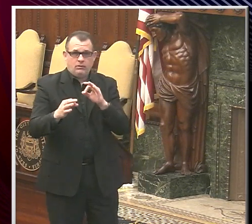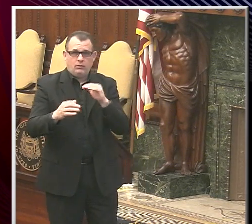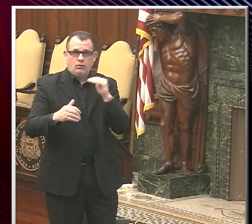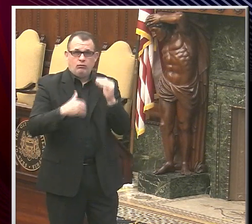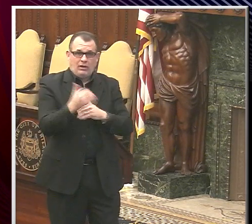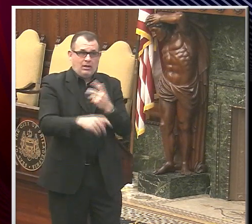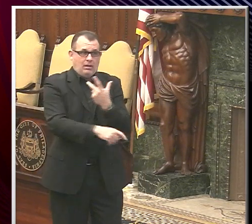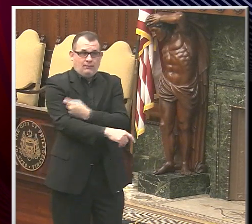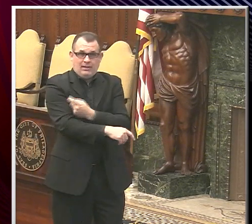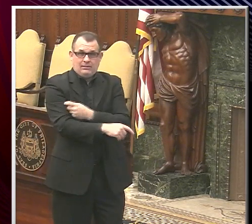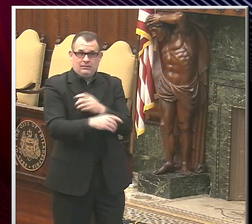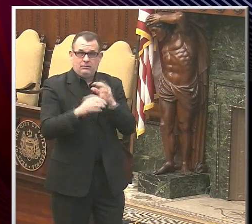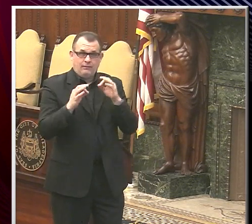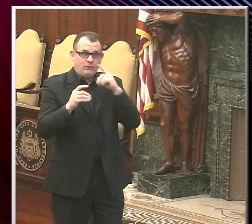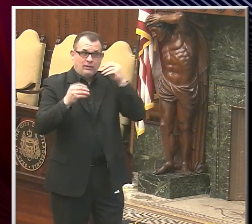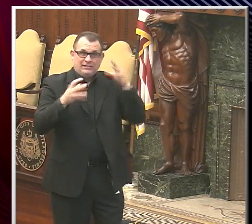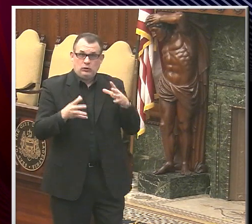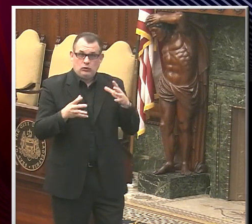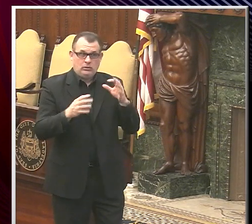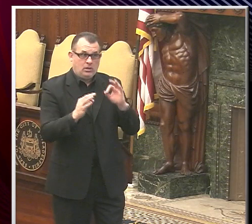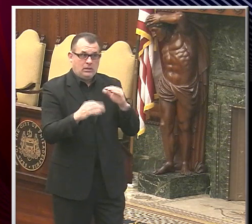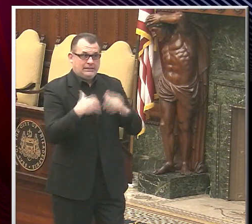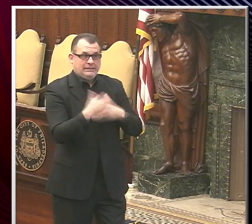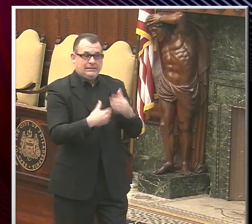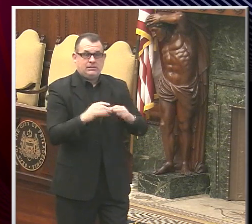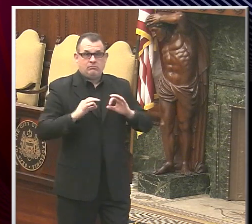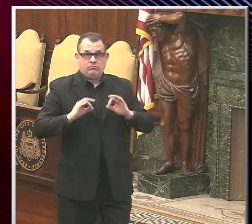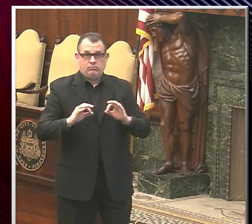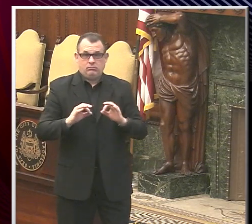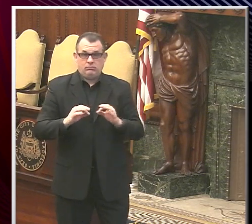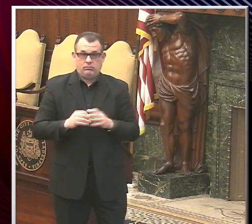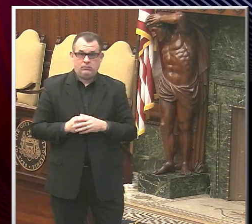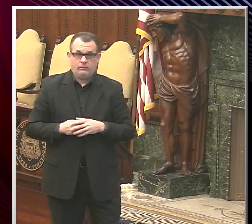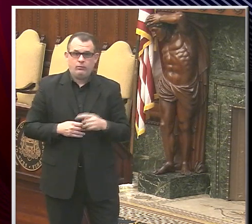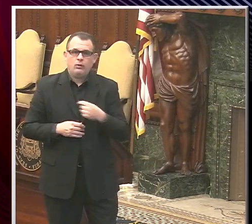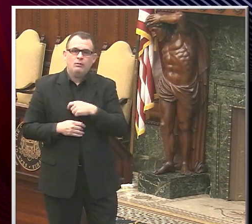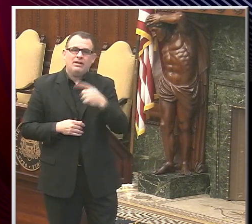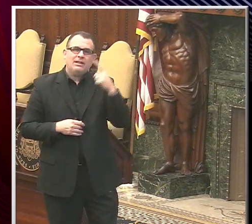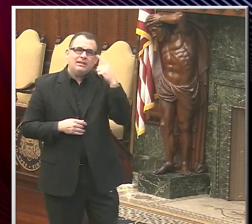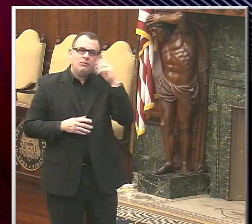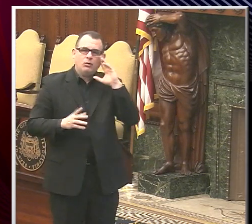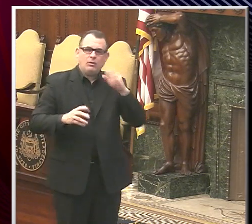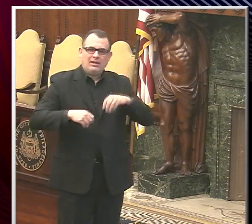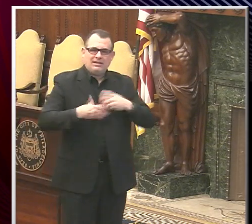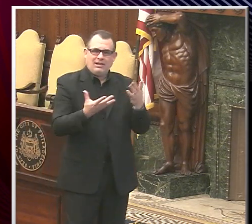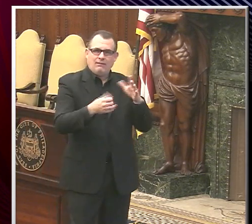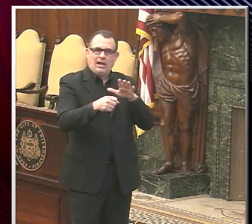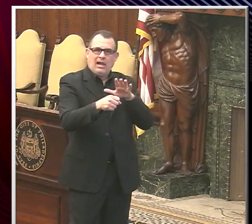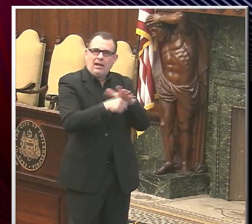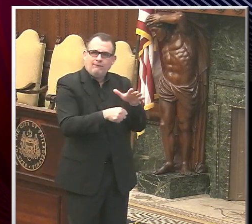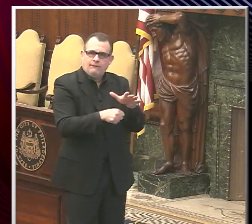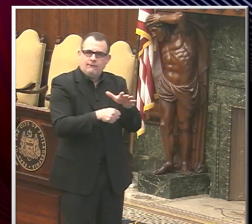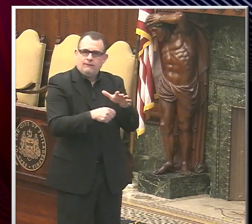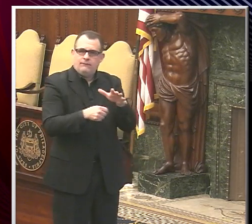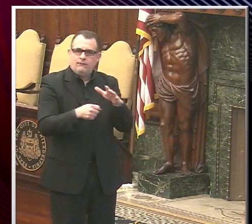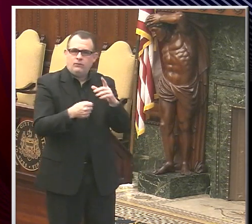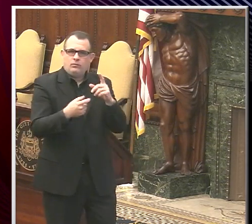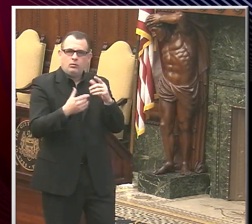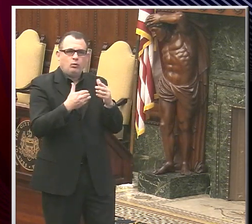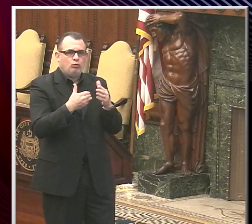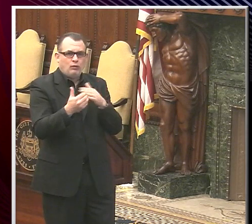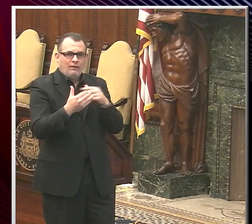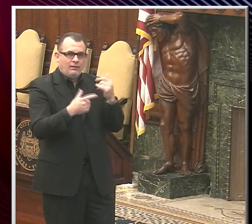for teachers will be? You know, I can say that we think we can supply them with enough to whatever's necessary.